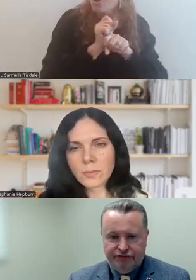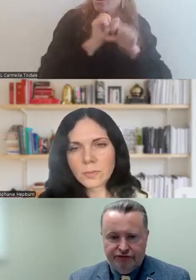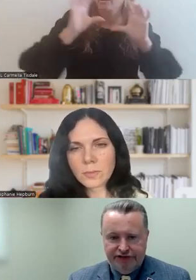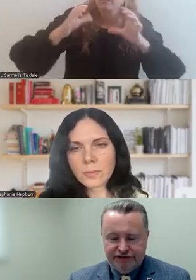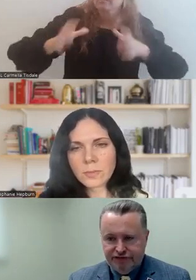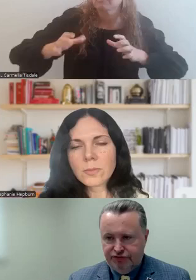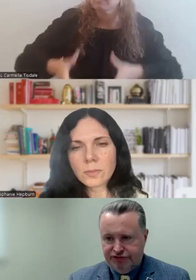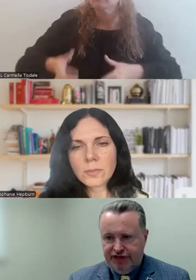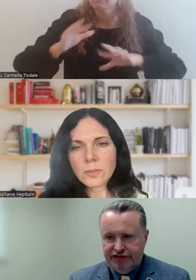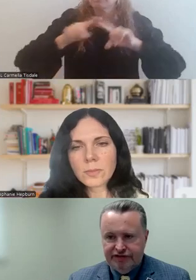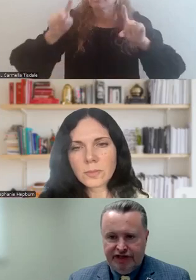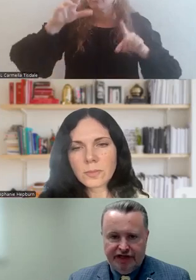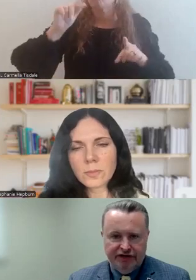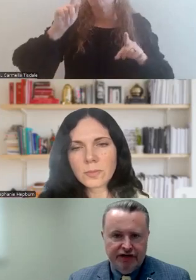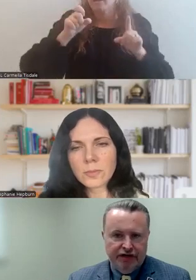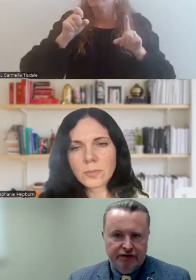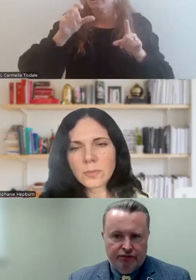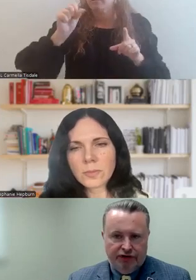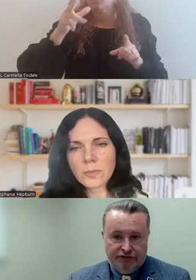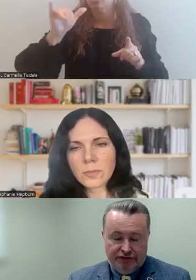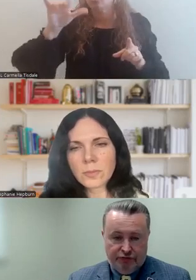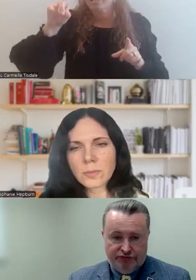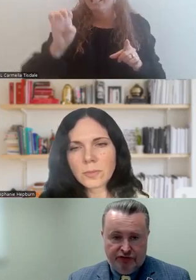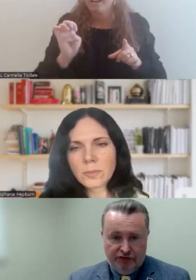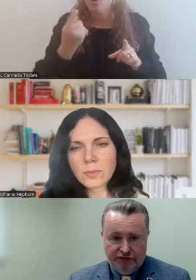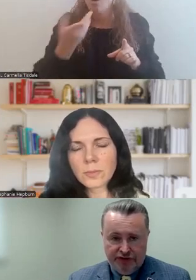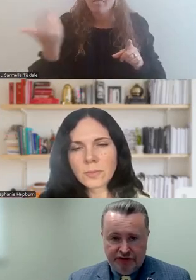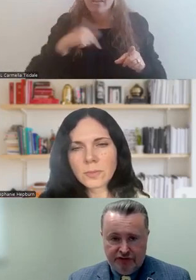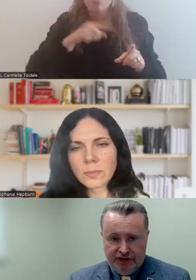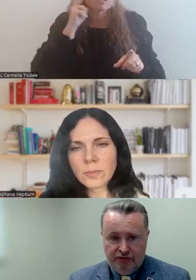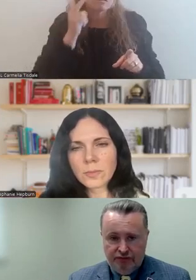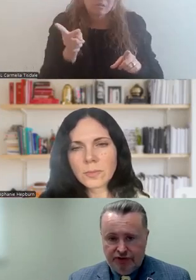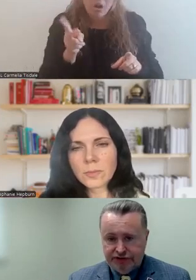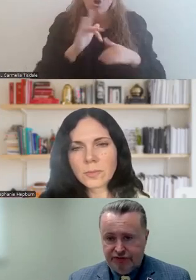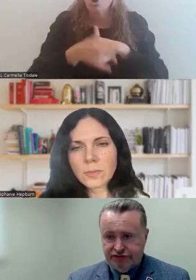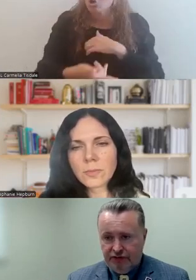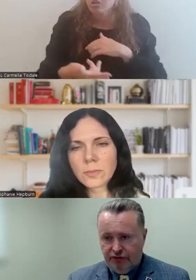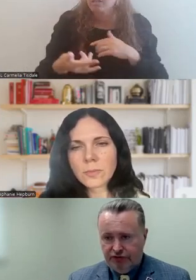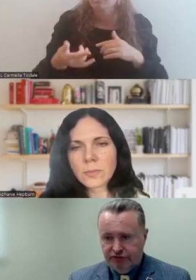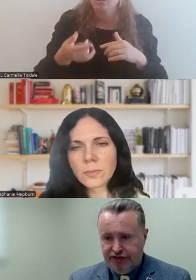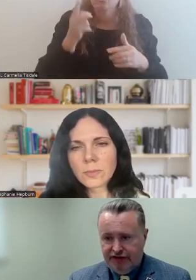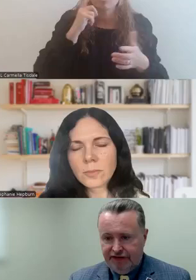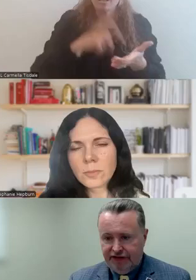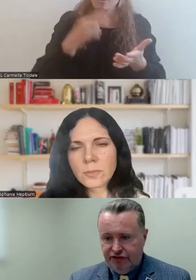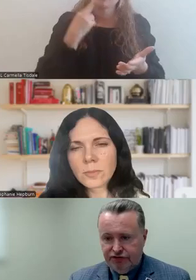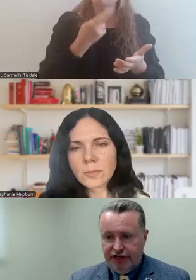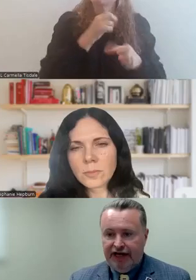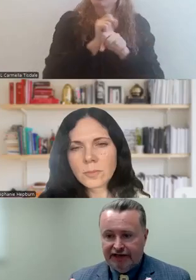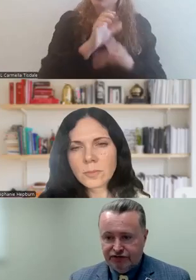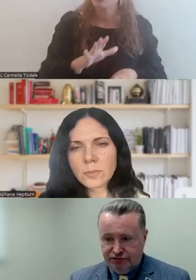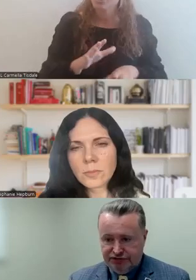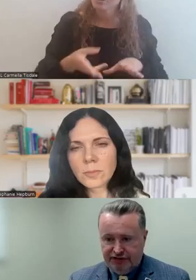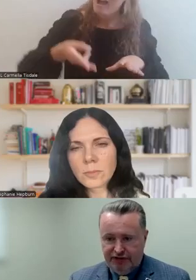have different rates of suicides and one of the things we saw very early on was that restaurant workers have an